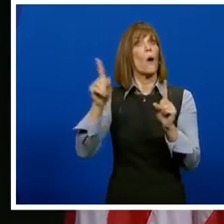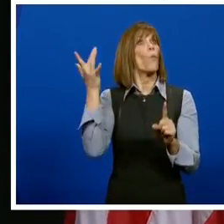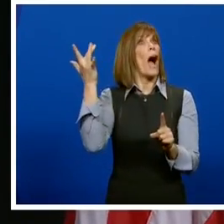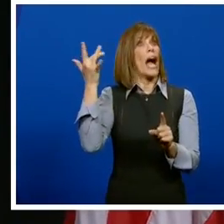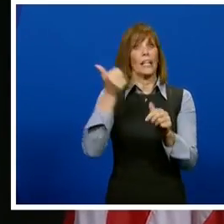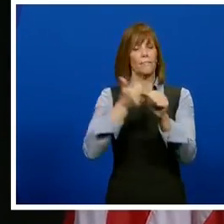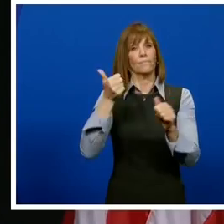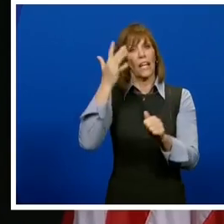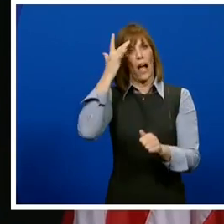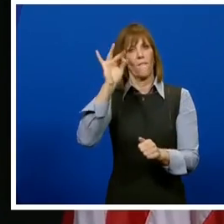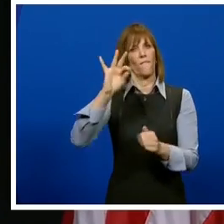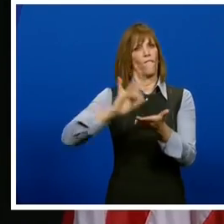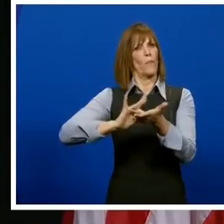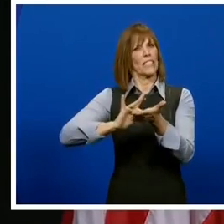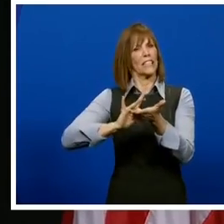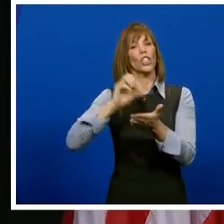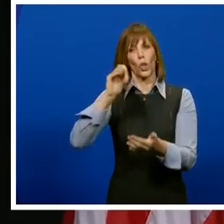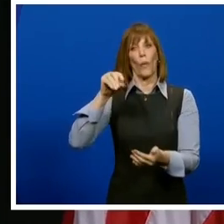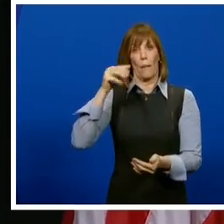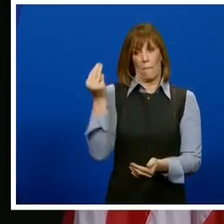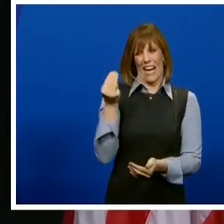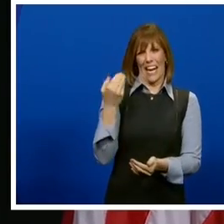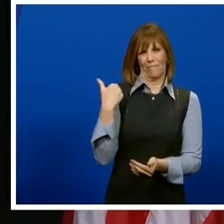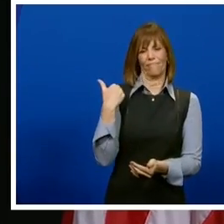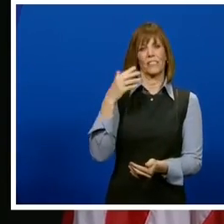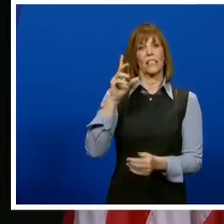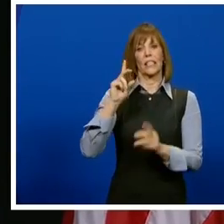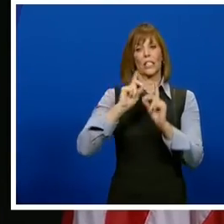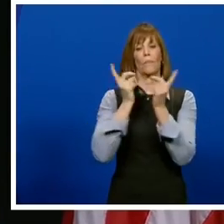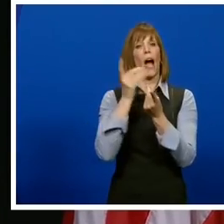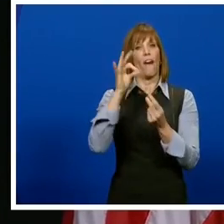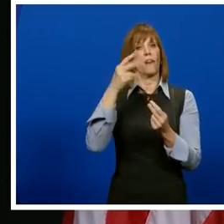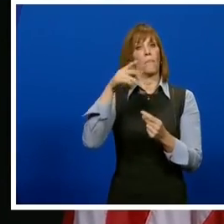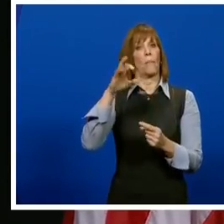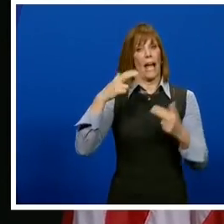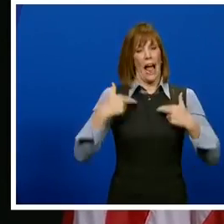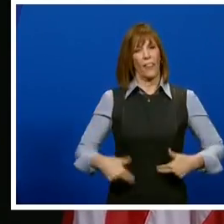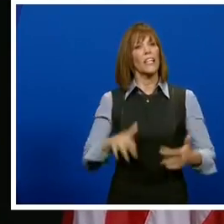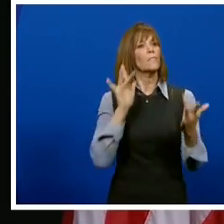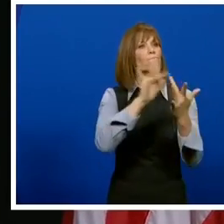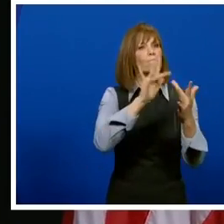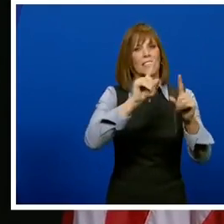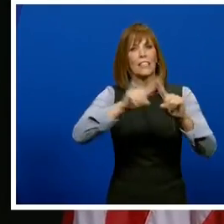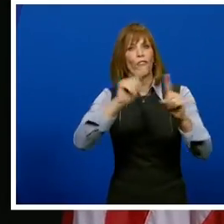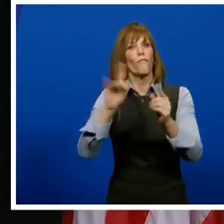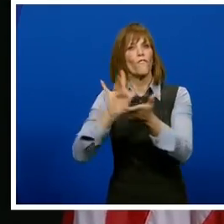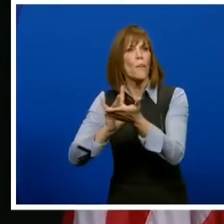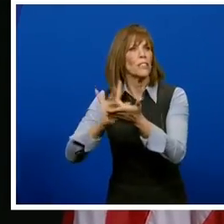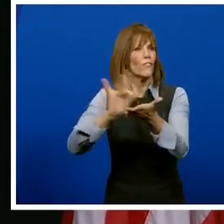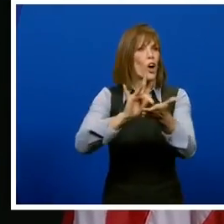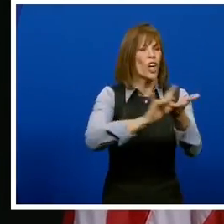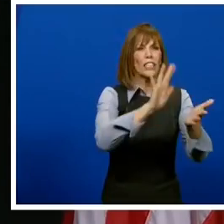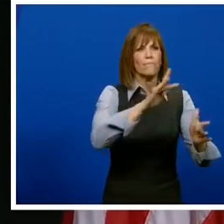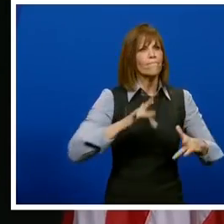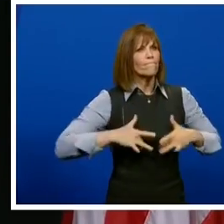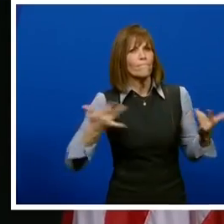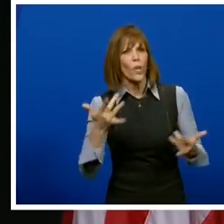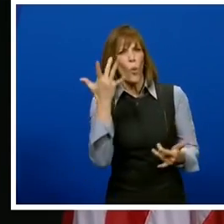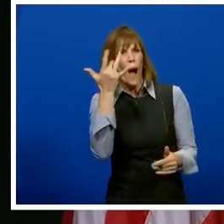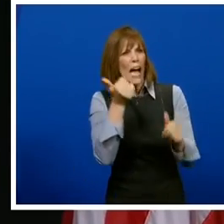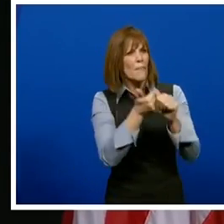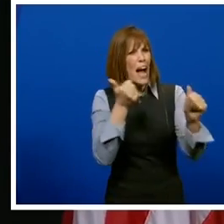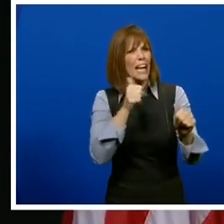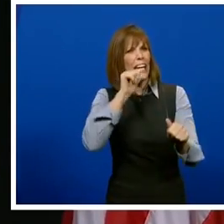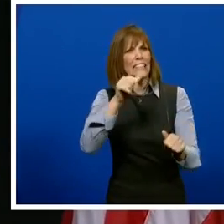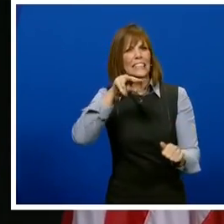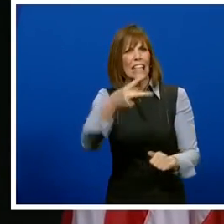providers. Earlier this week, the Department of Public Health contacted participating pharmacists to identify what may be